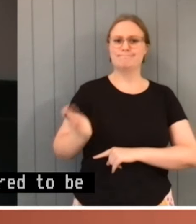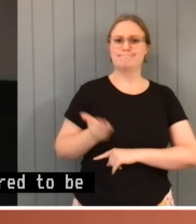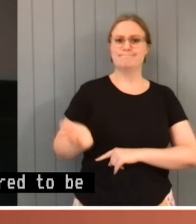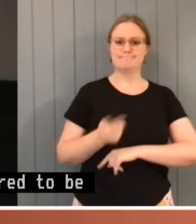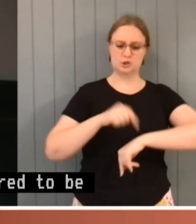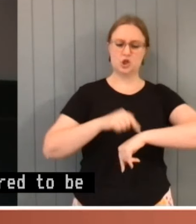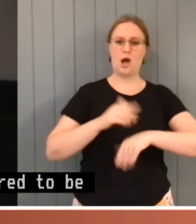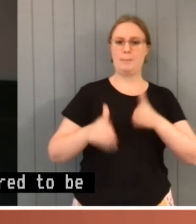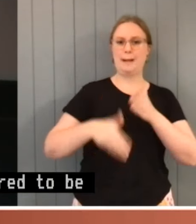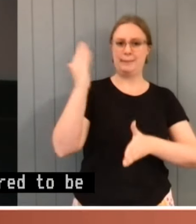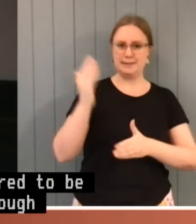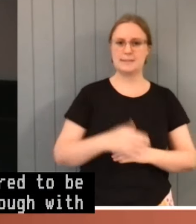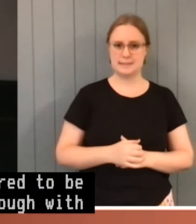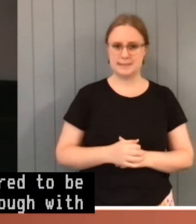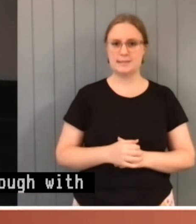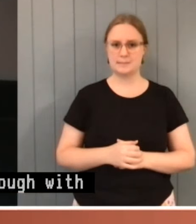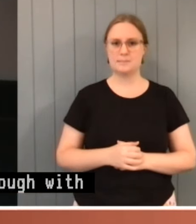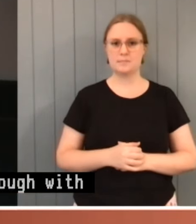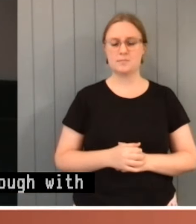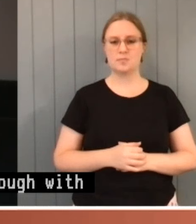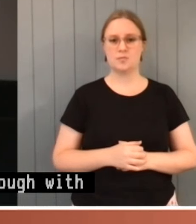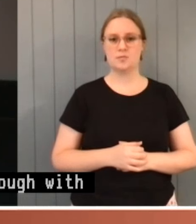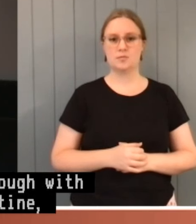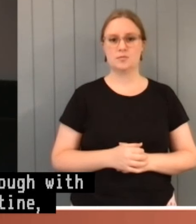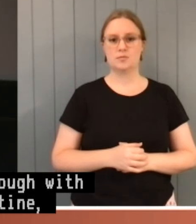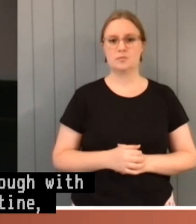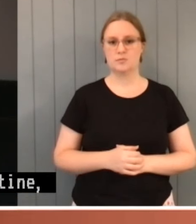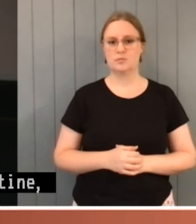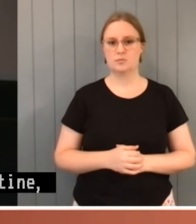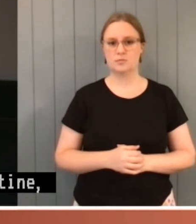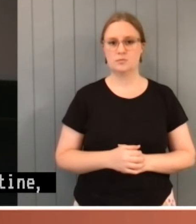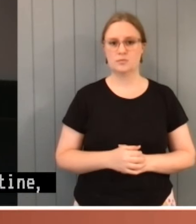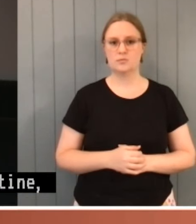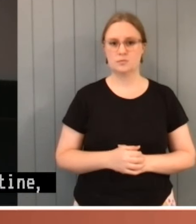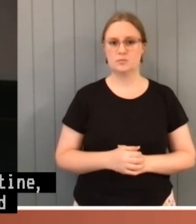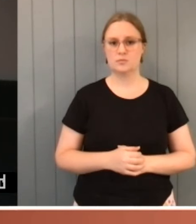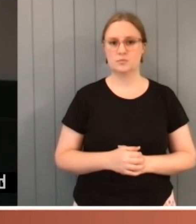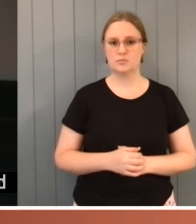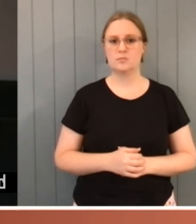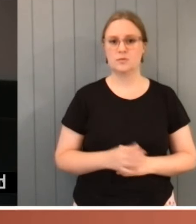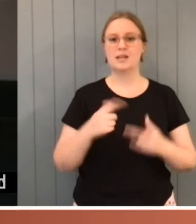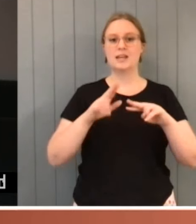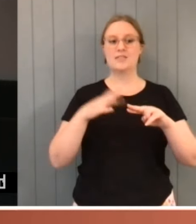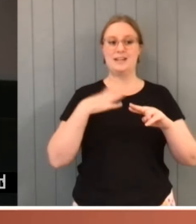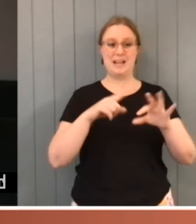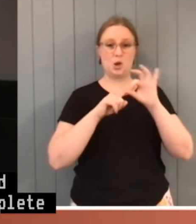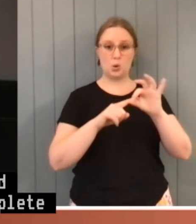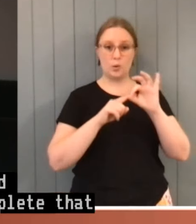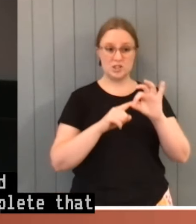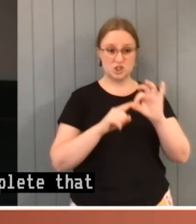where time is exhausted and questions necessary to complete that stage of consideration of the bill are put.